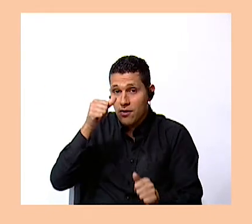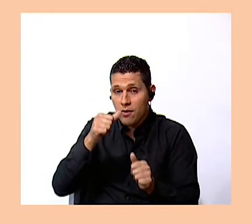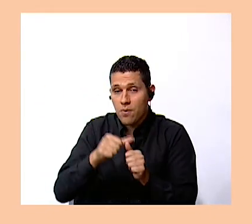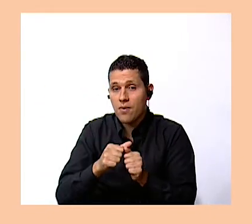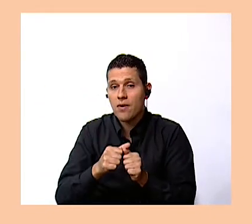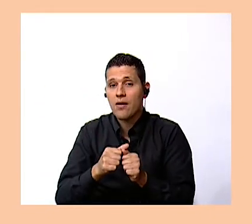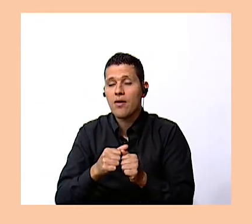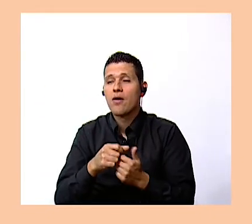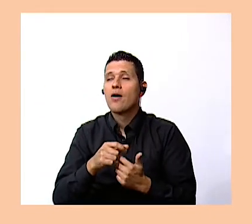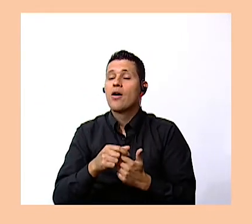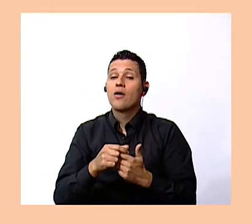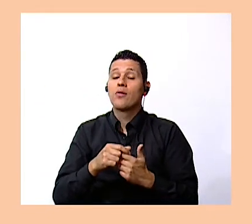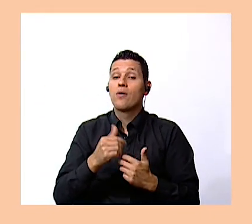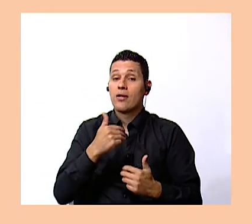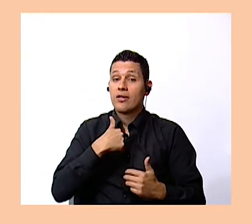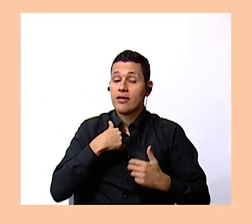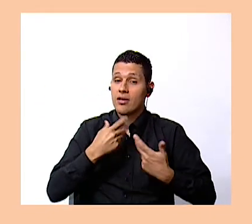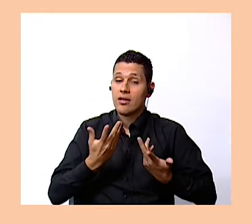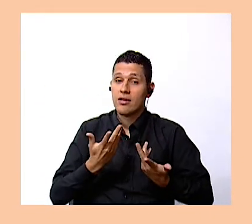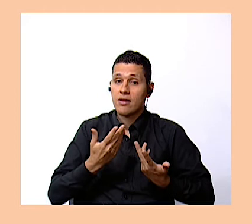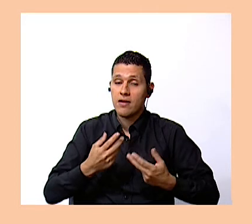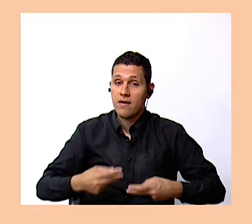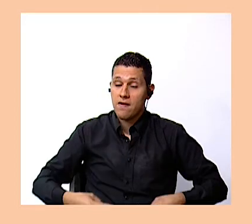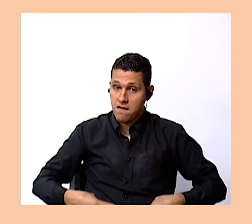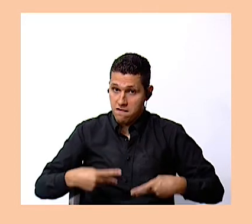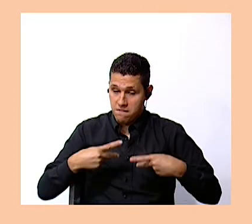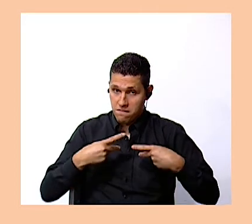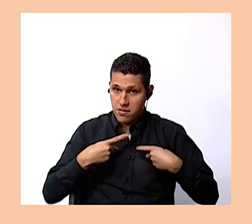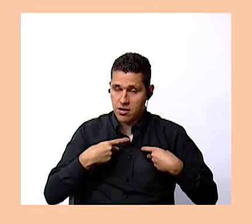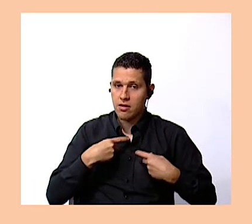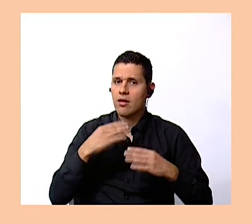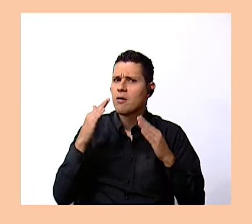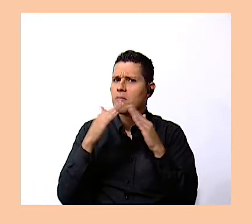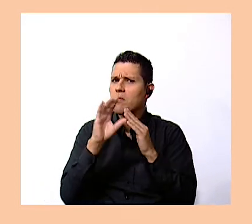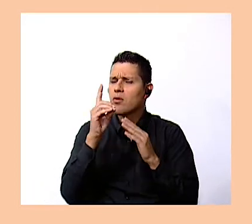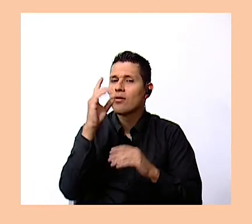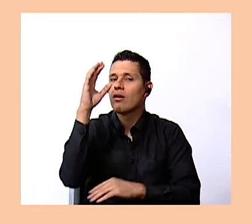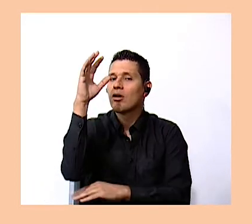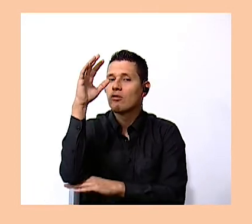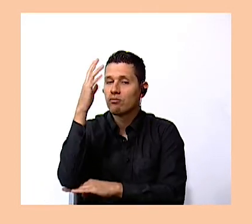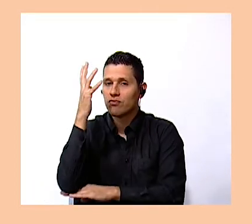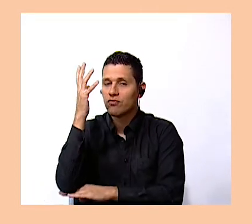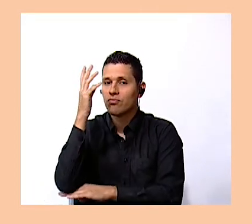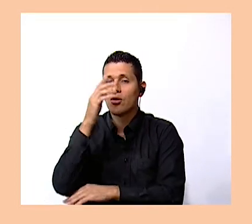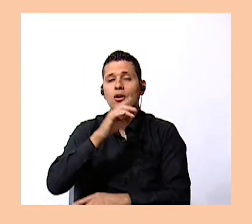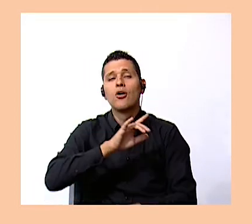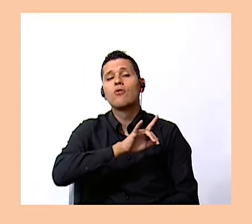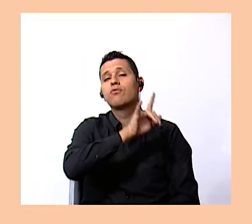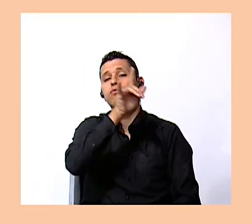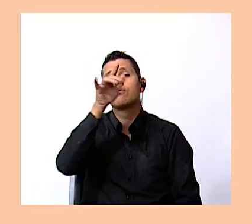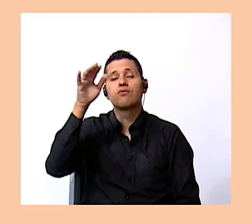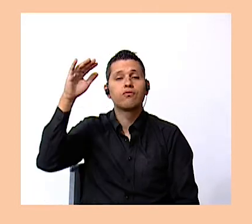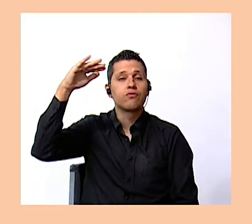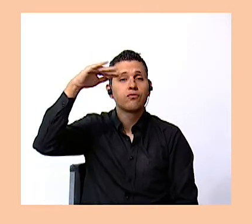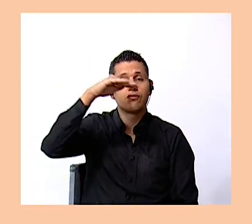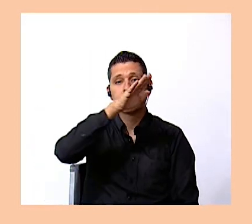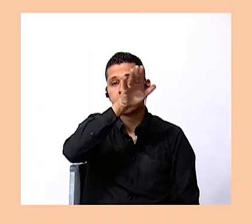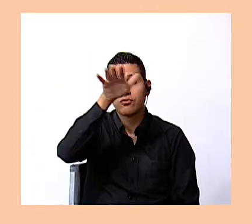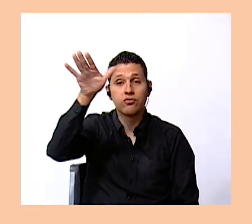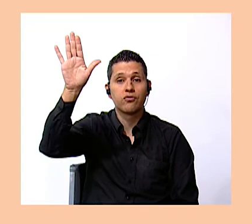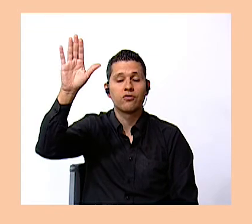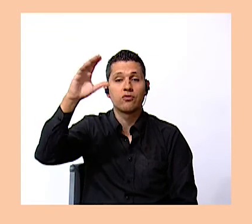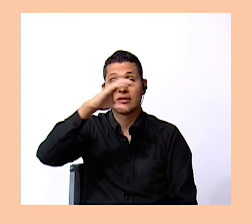thing and live on a tree i fly in the sky i need water and